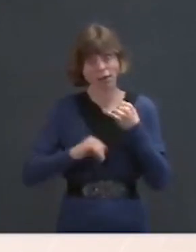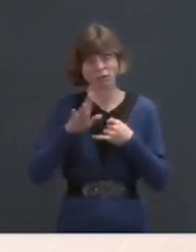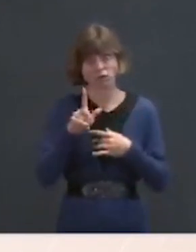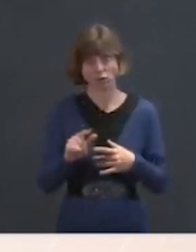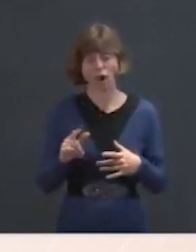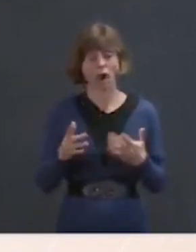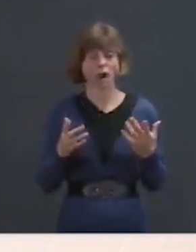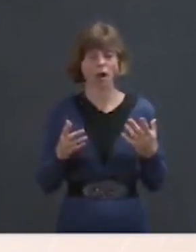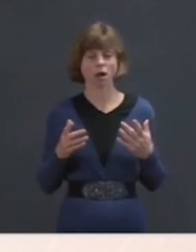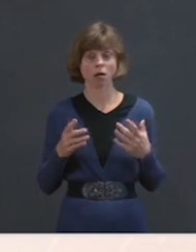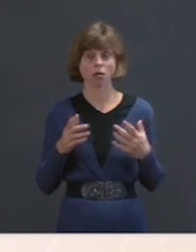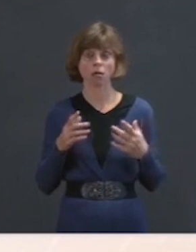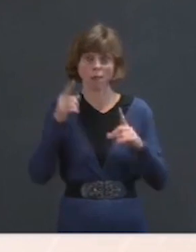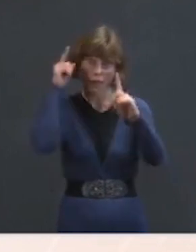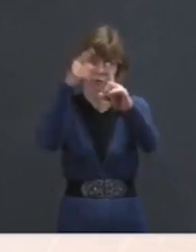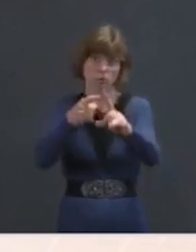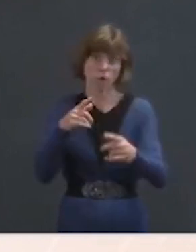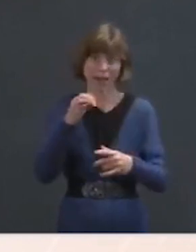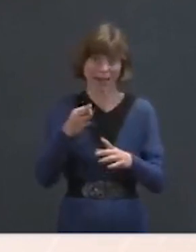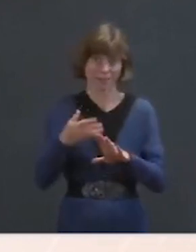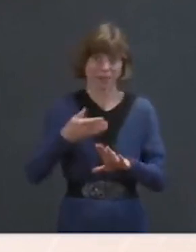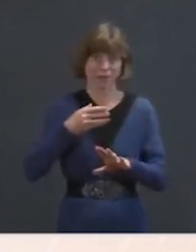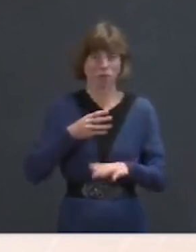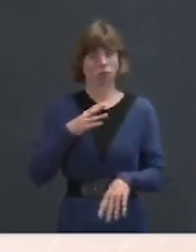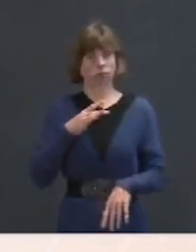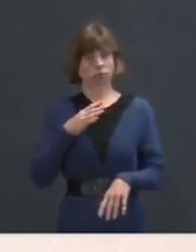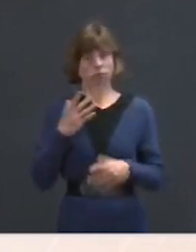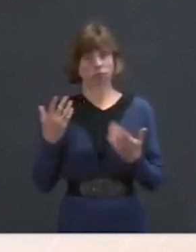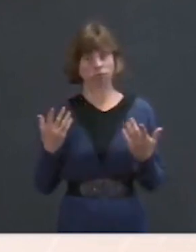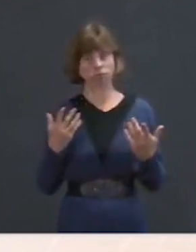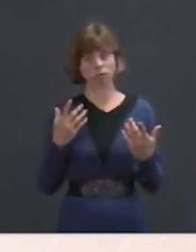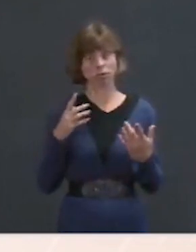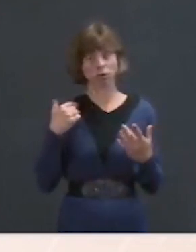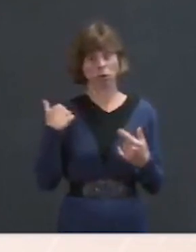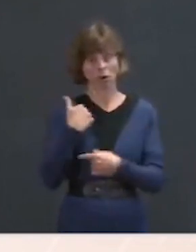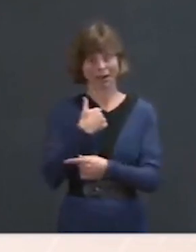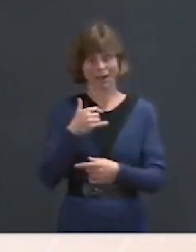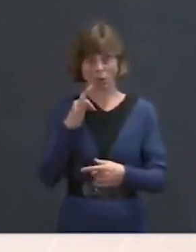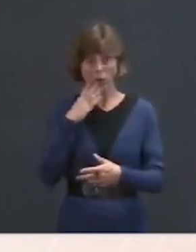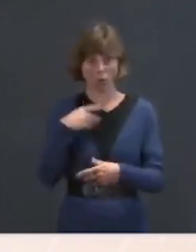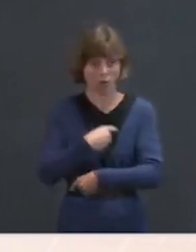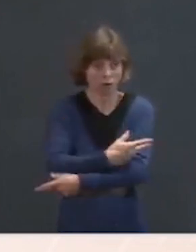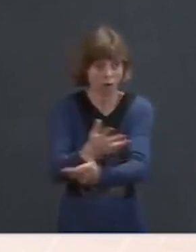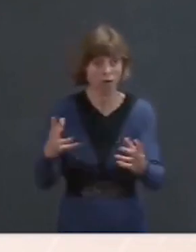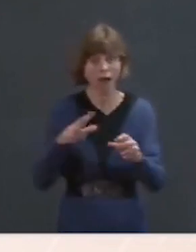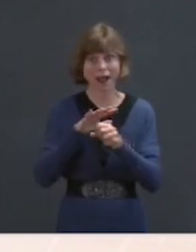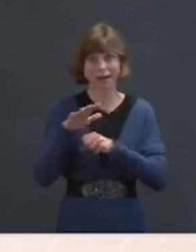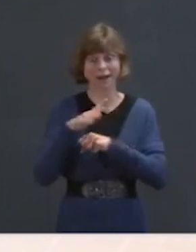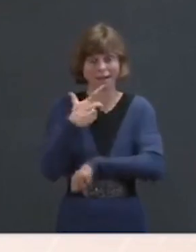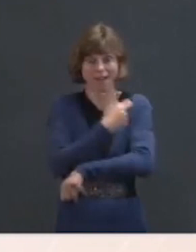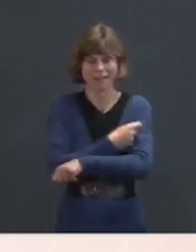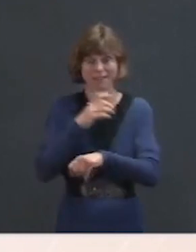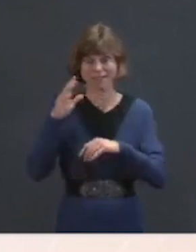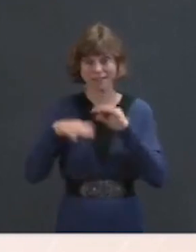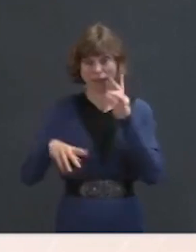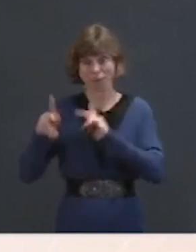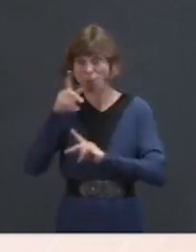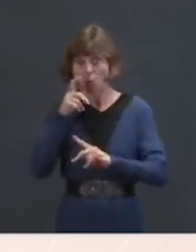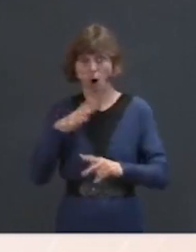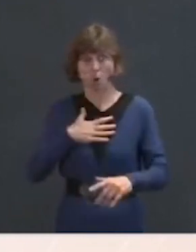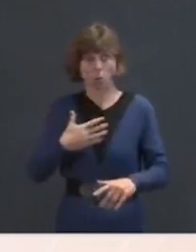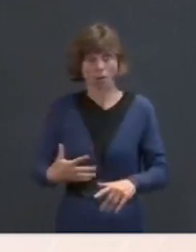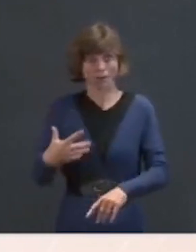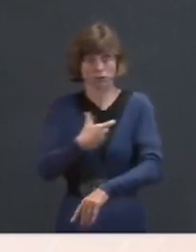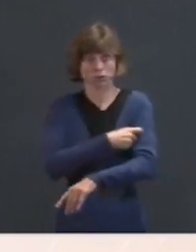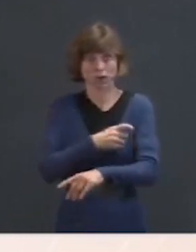we're going to reach, we will have more vaccines than there are people who want to take them. That doesn't seem like where we're going to be at this point, but we will reach that point